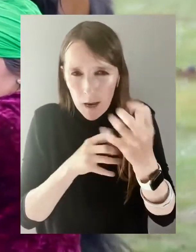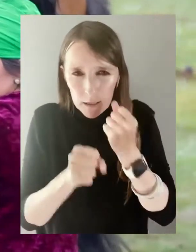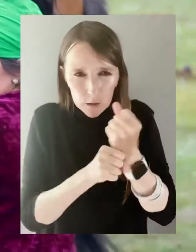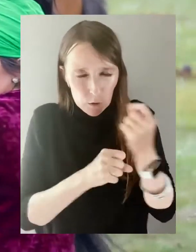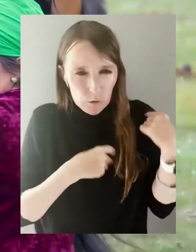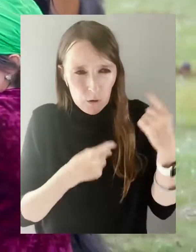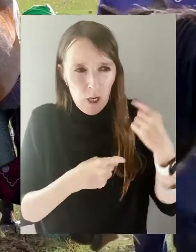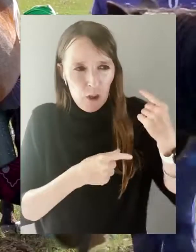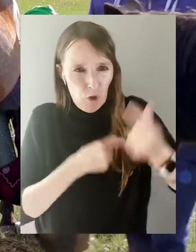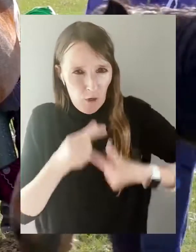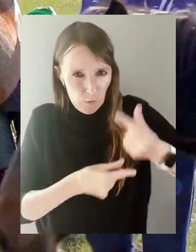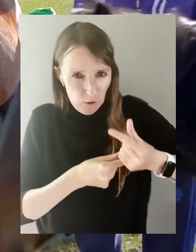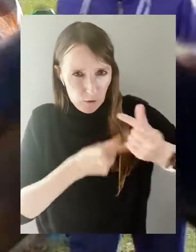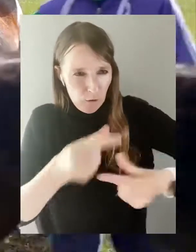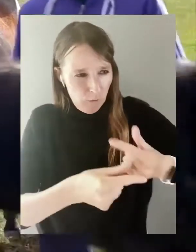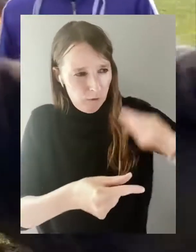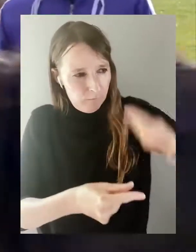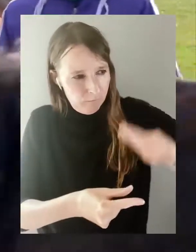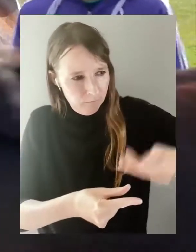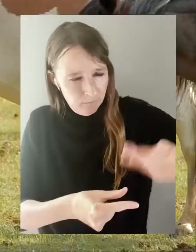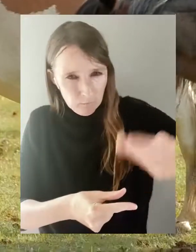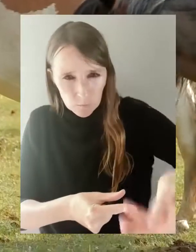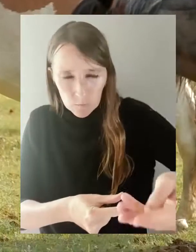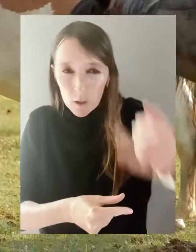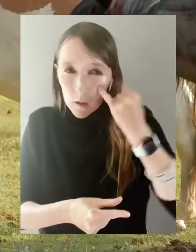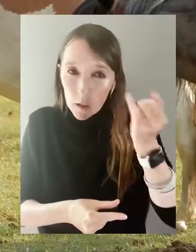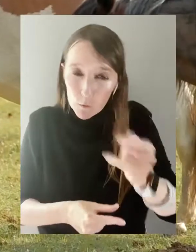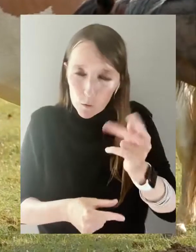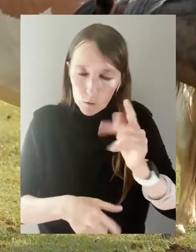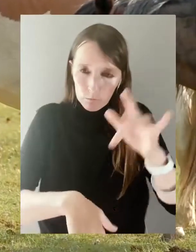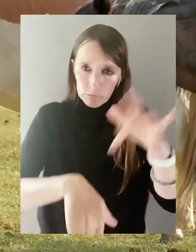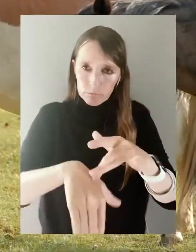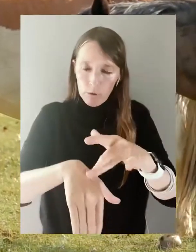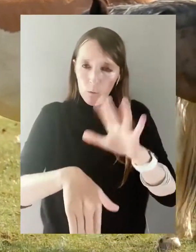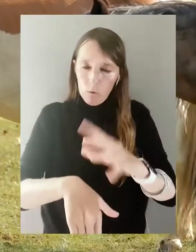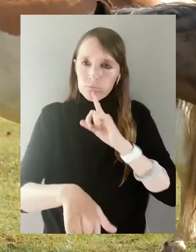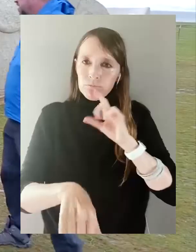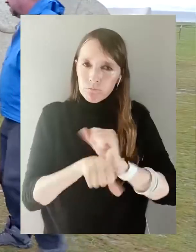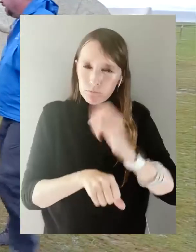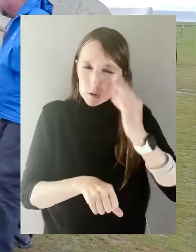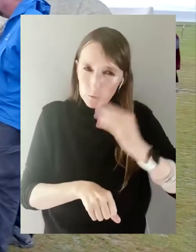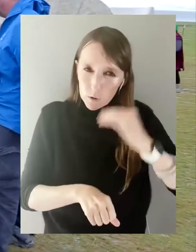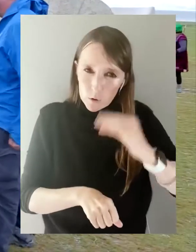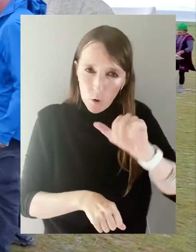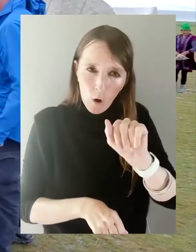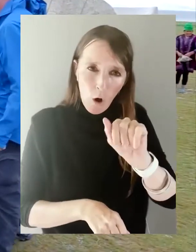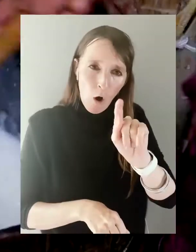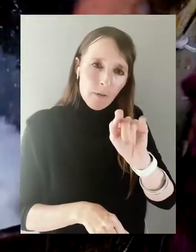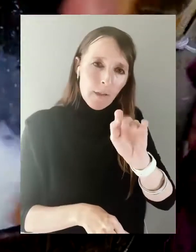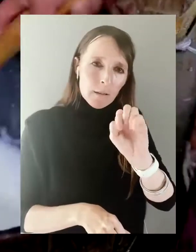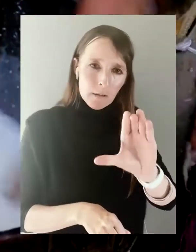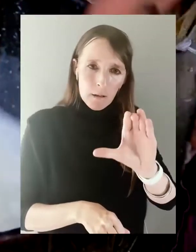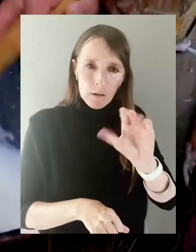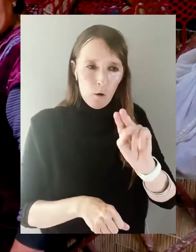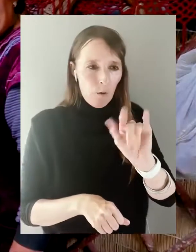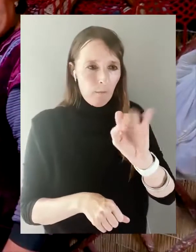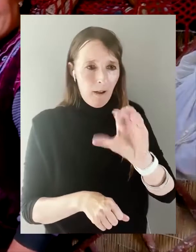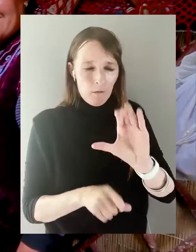like nomads for ages and carefully kept their traditions from generation to generation. Traveling in Kyrgyzstan will